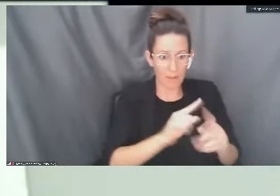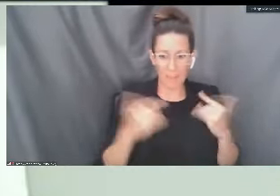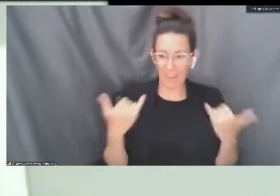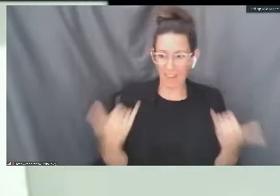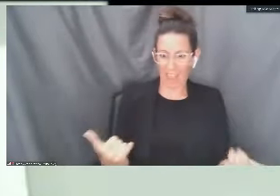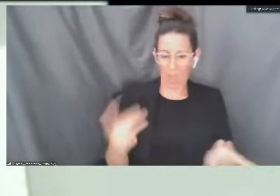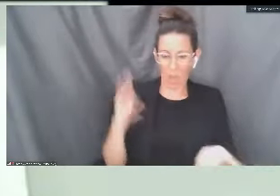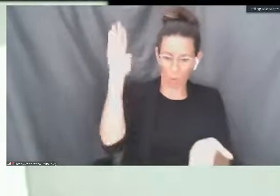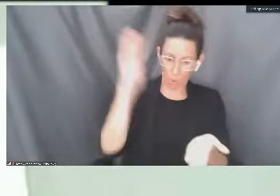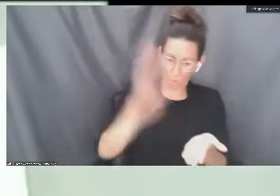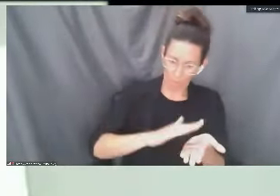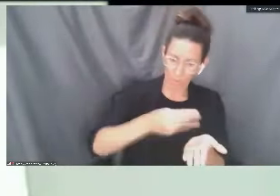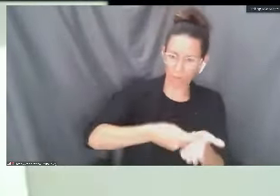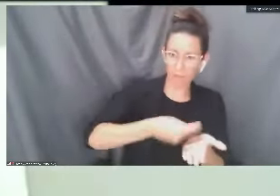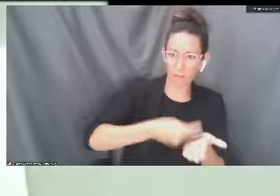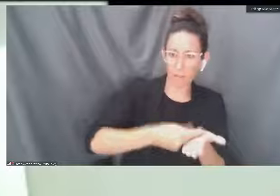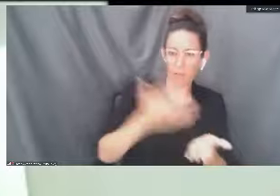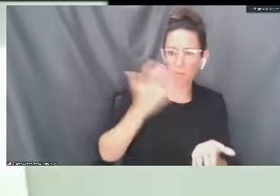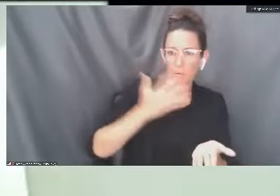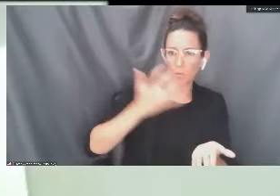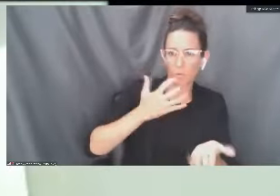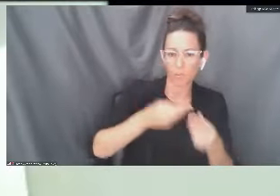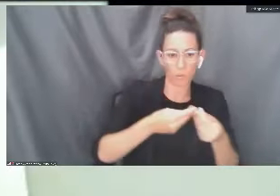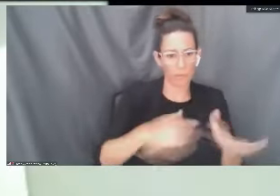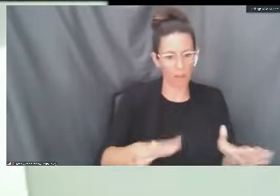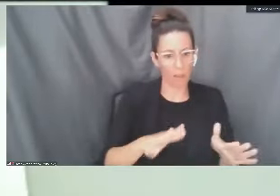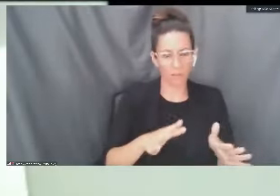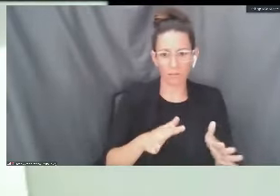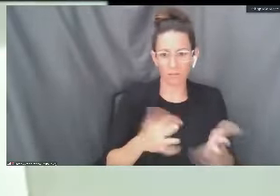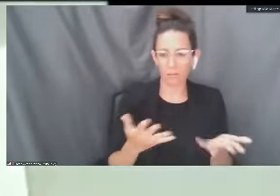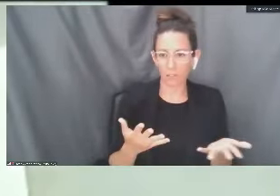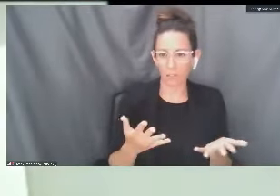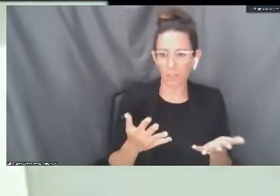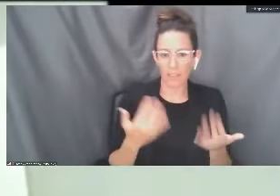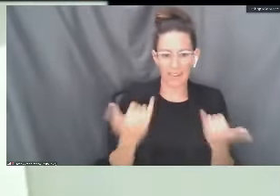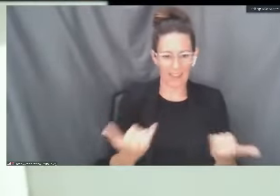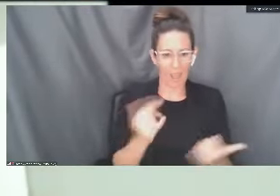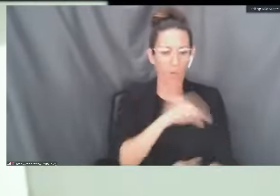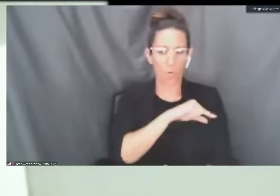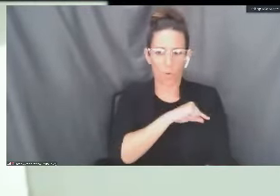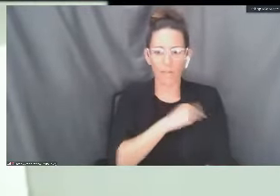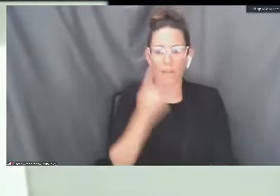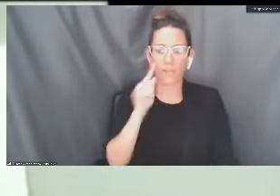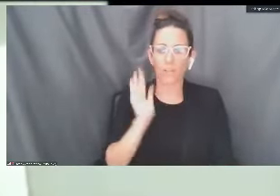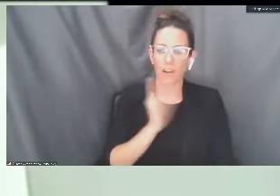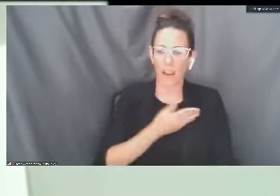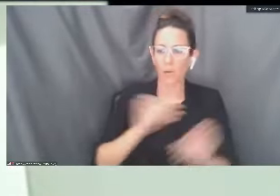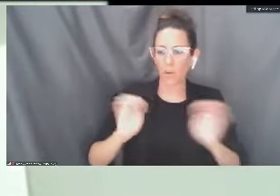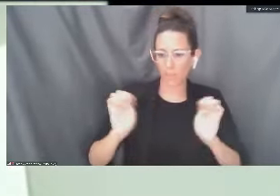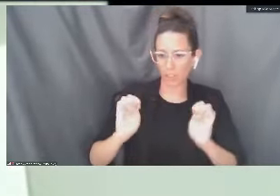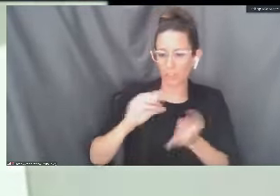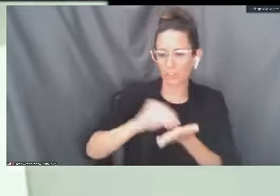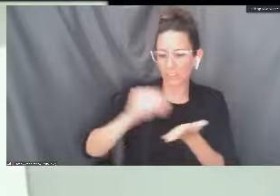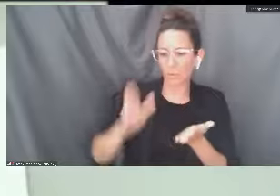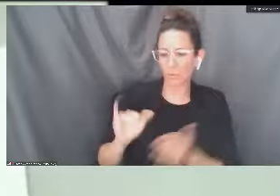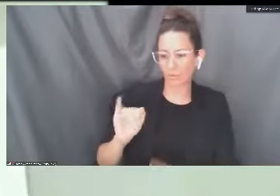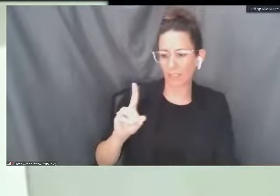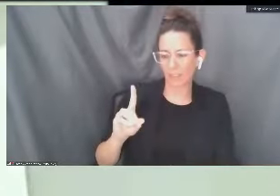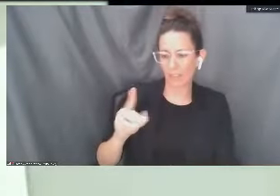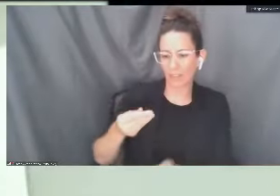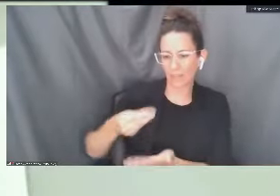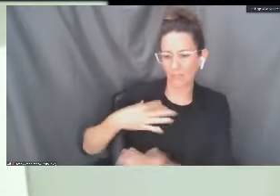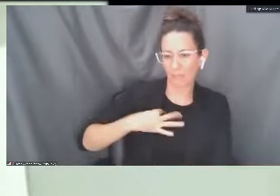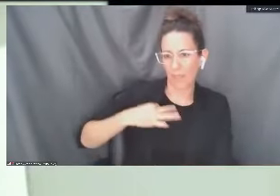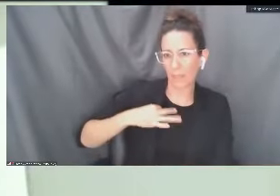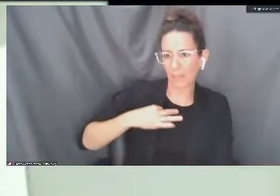-19, there's been a drop in their income. And so they've lost wages. And so this would make them qualify for our emergency student aid application. So